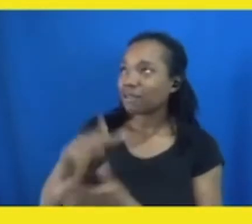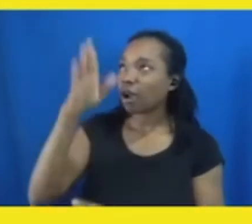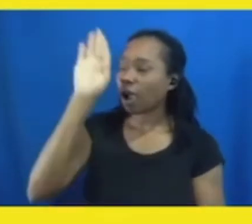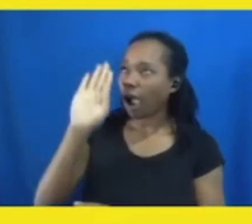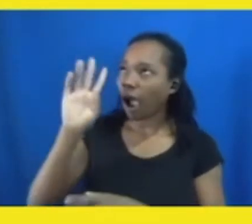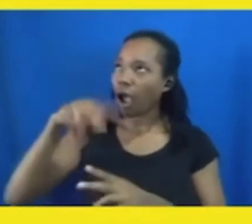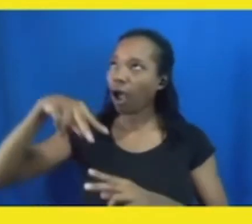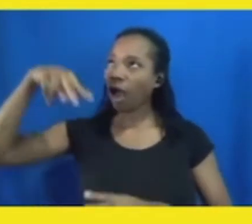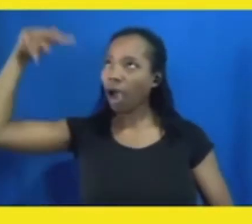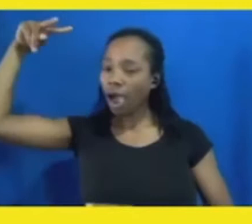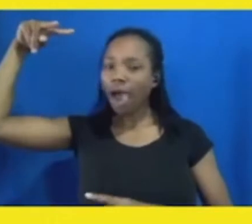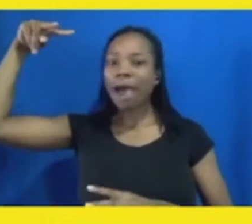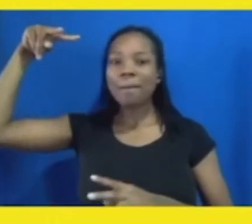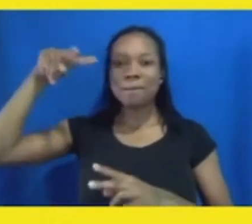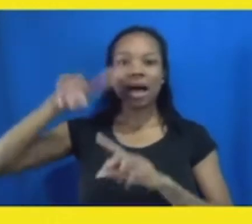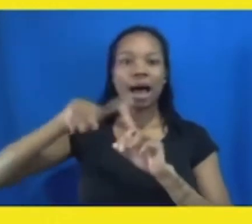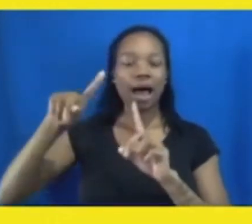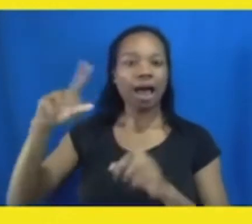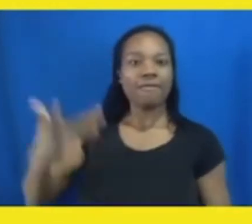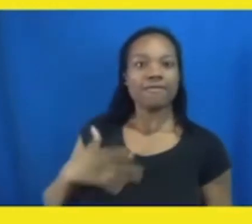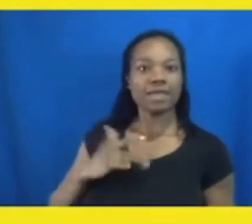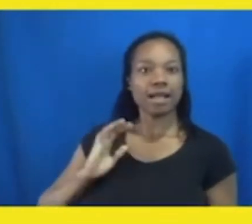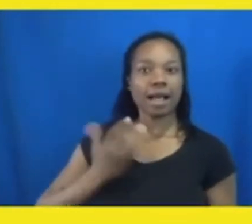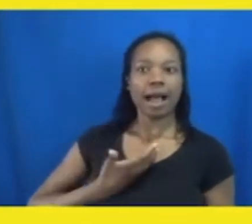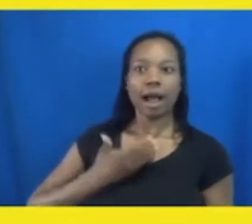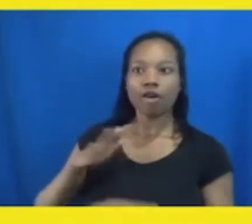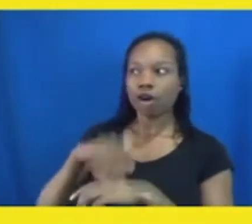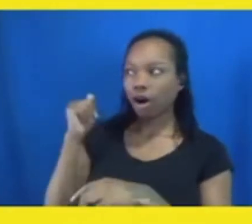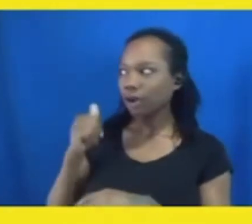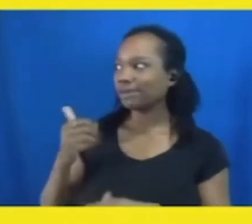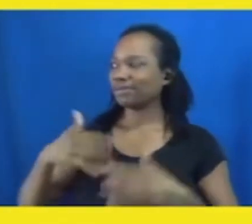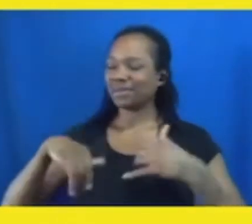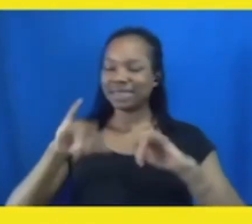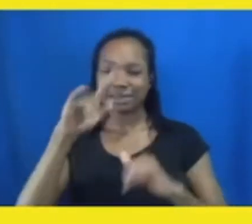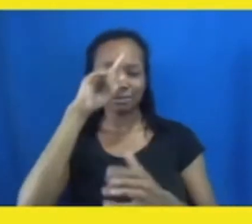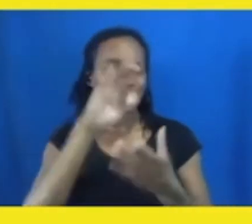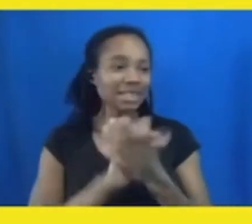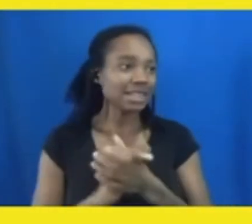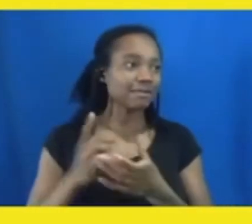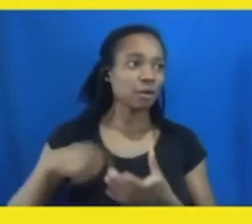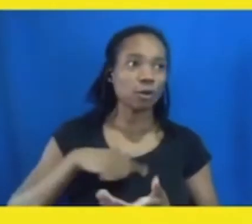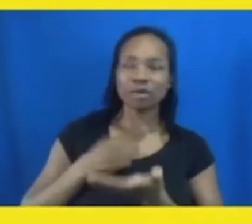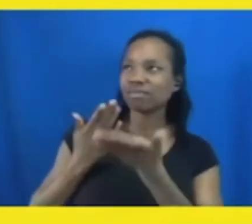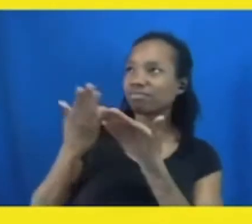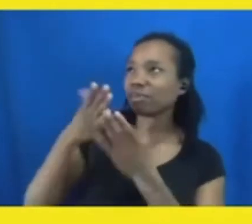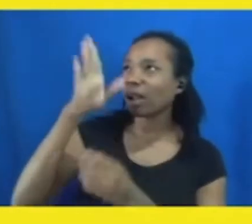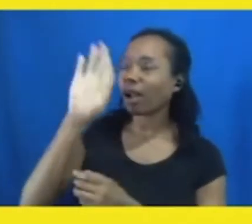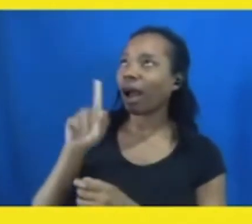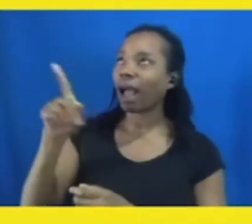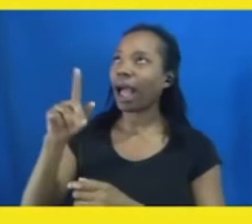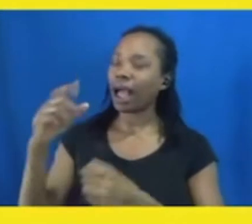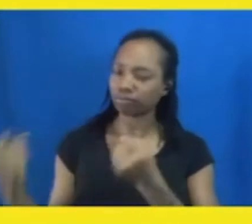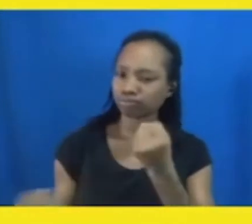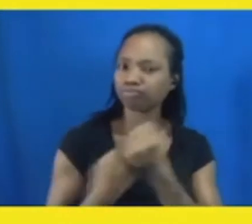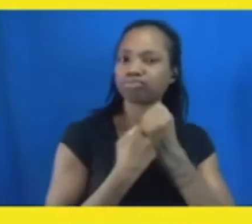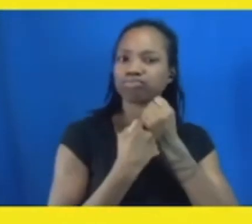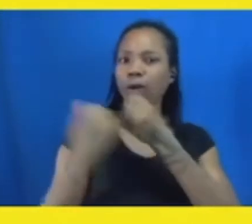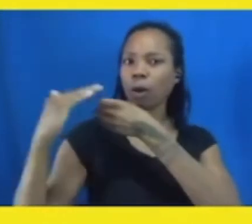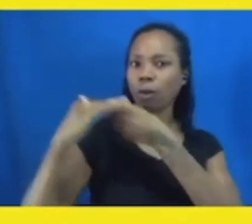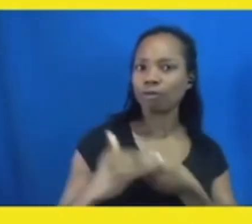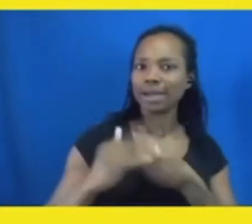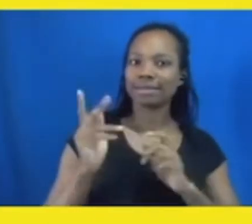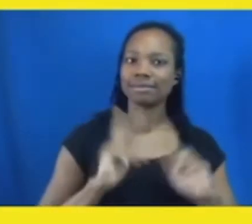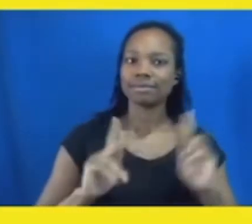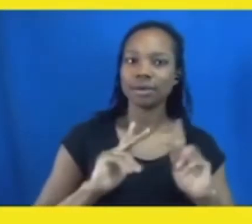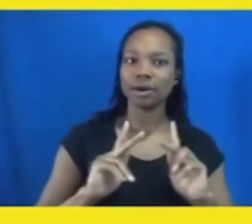still believe that we serve a God who is on the side of the oppressed. And so, my friends, today I want to encourage you